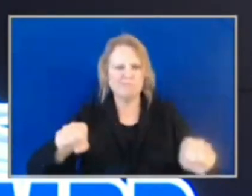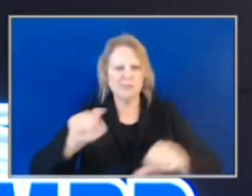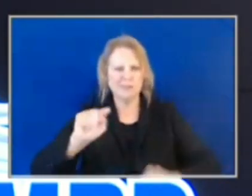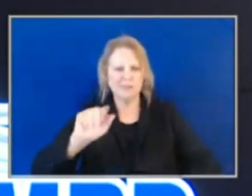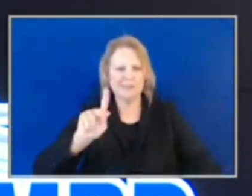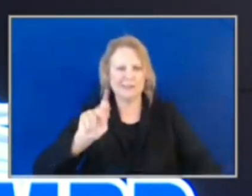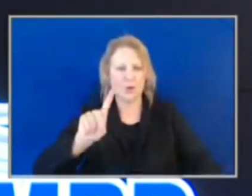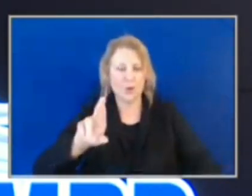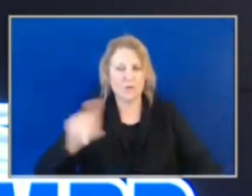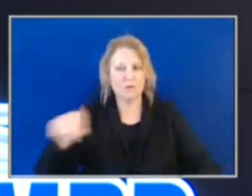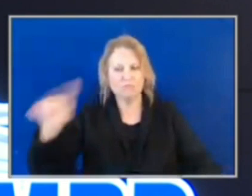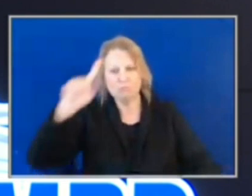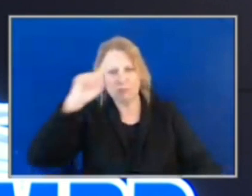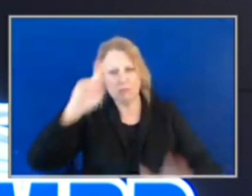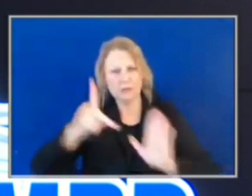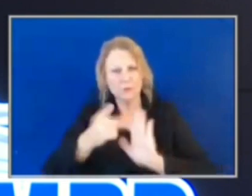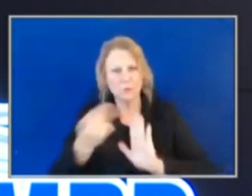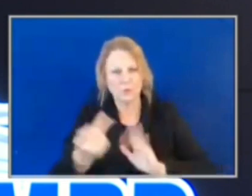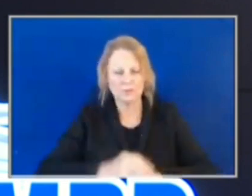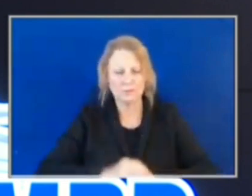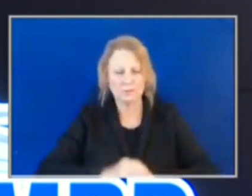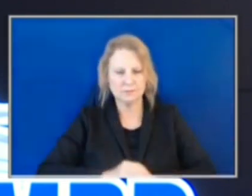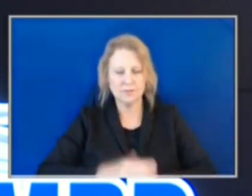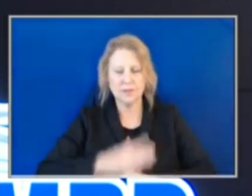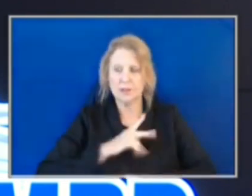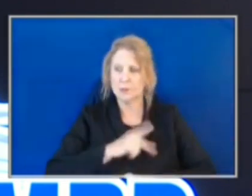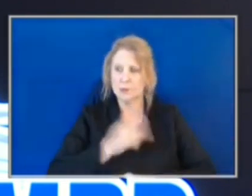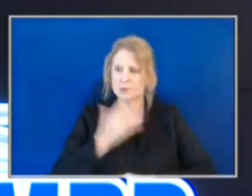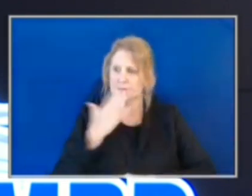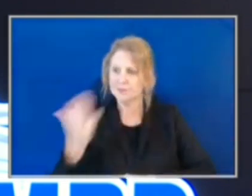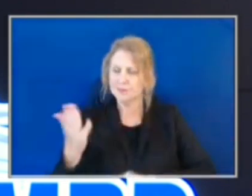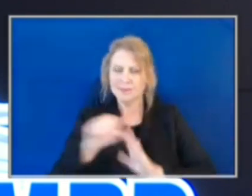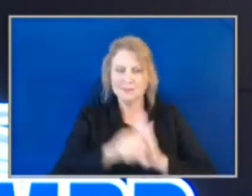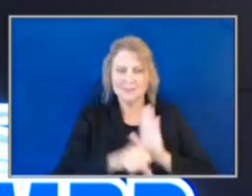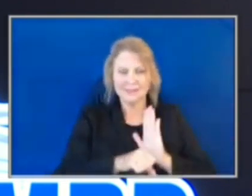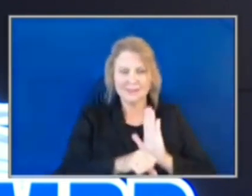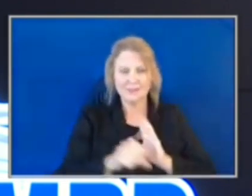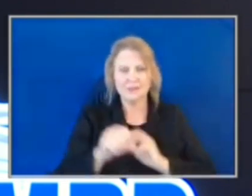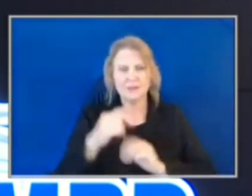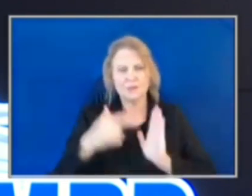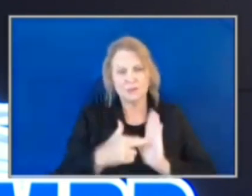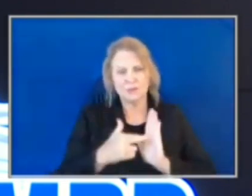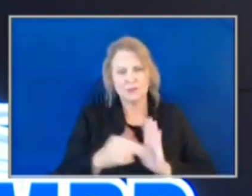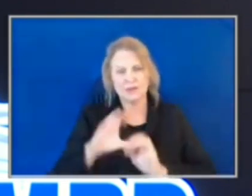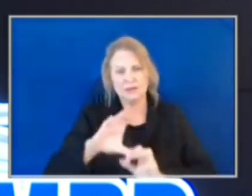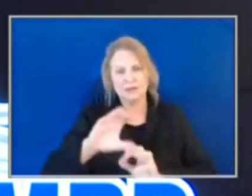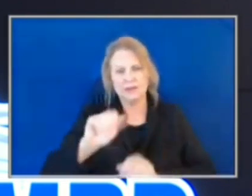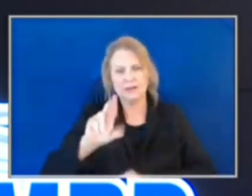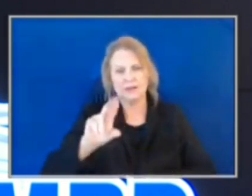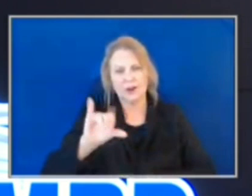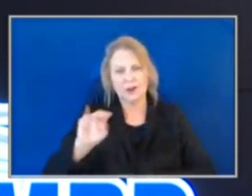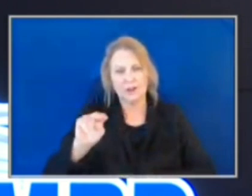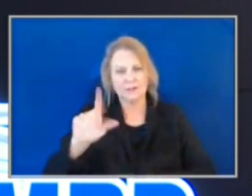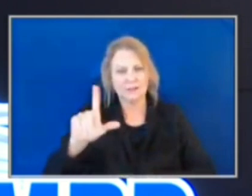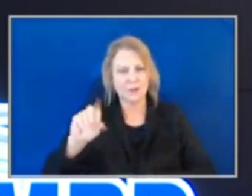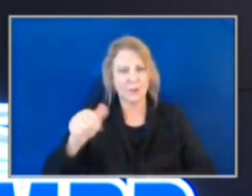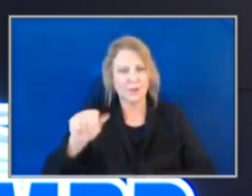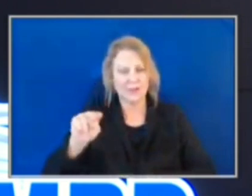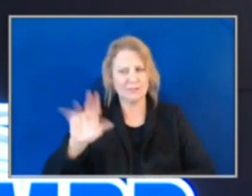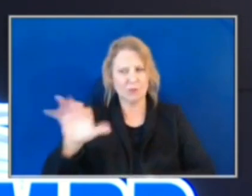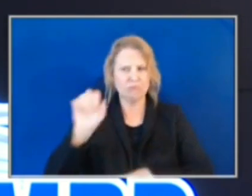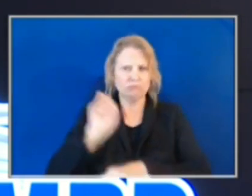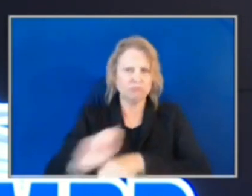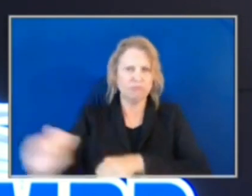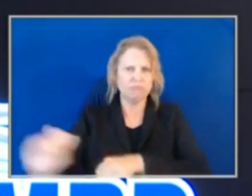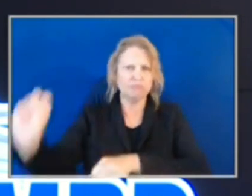I'd like to personally thank State Representative Carolyn Logan of Mecklenburg County for her work with us in getting